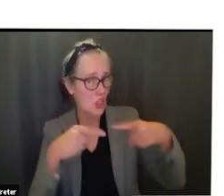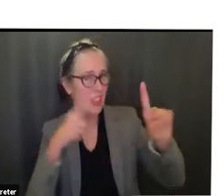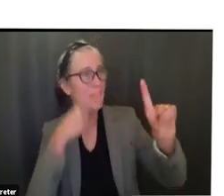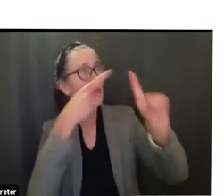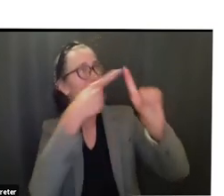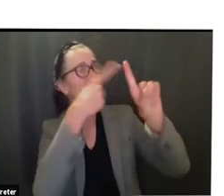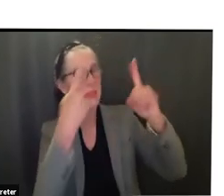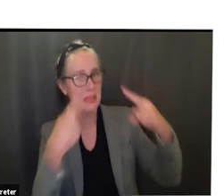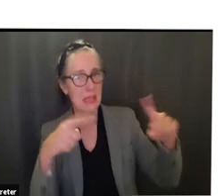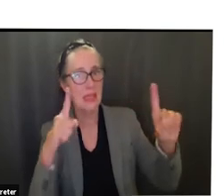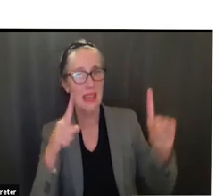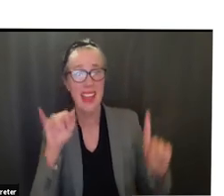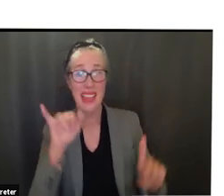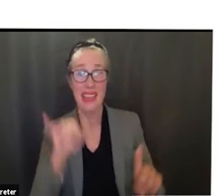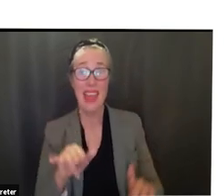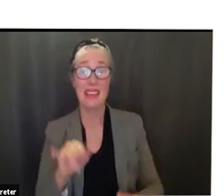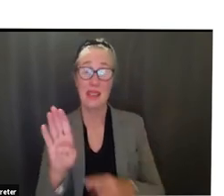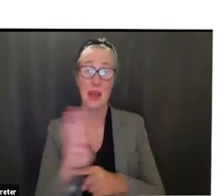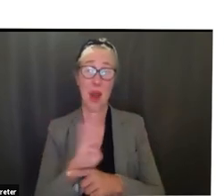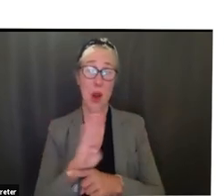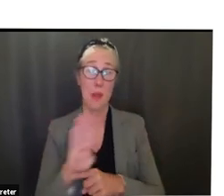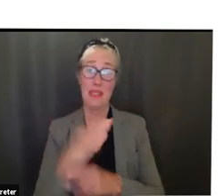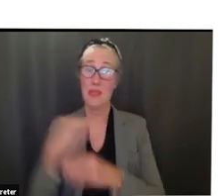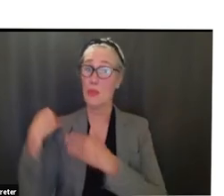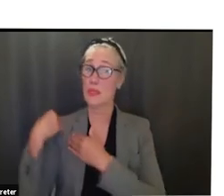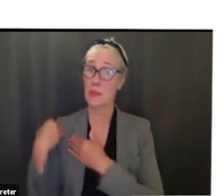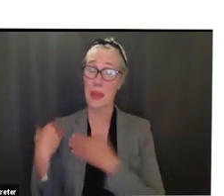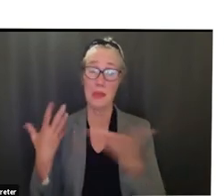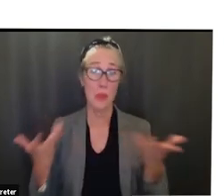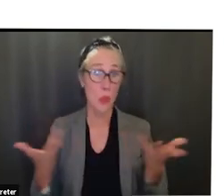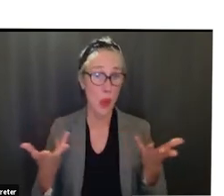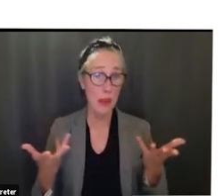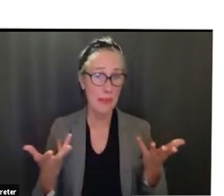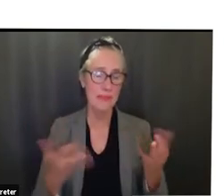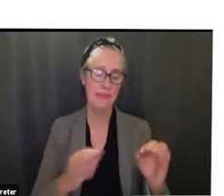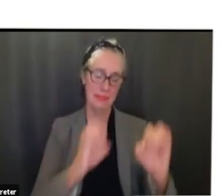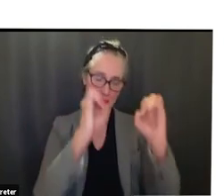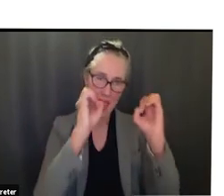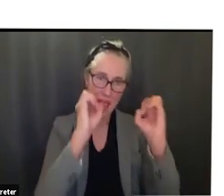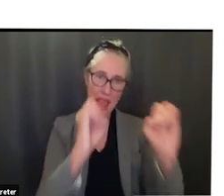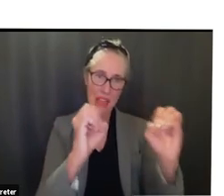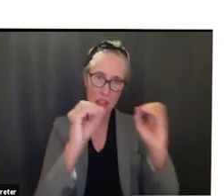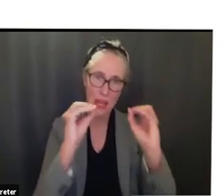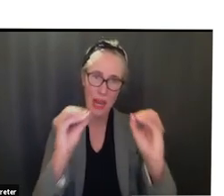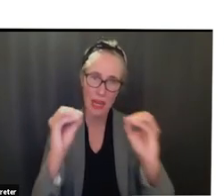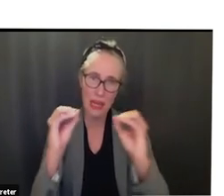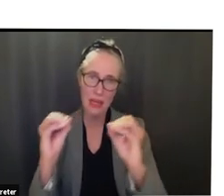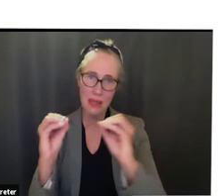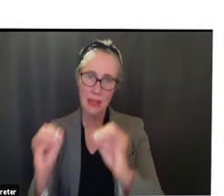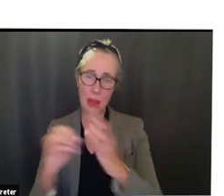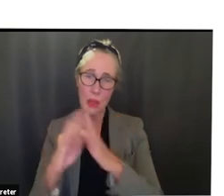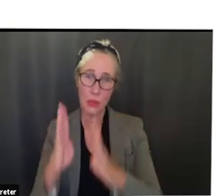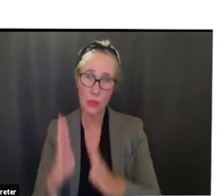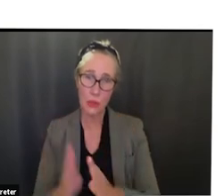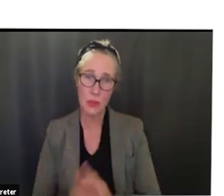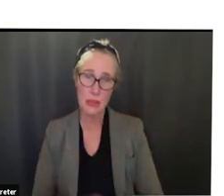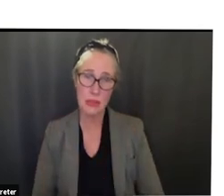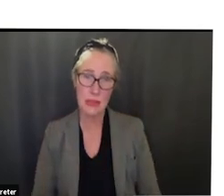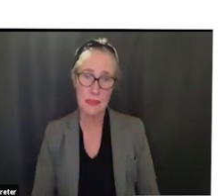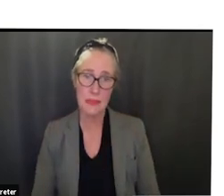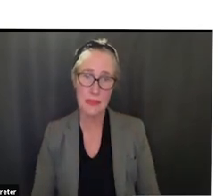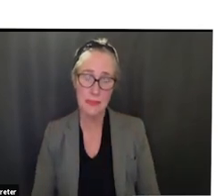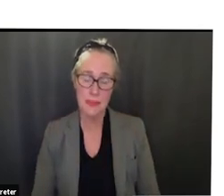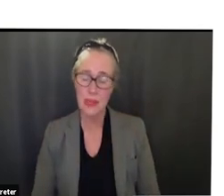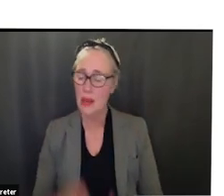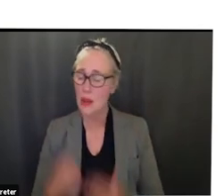we're in the business of educating students um and so this is like i said it's been a long time